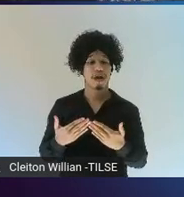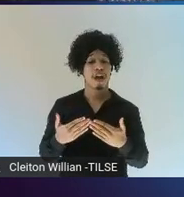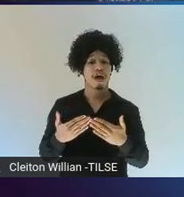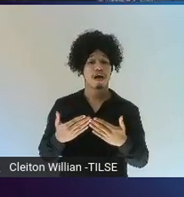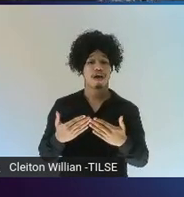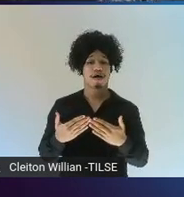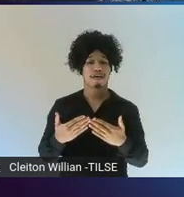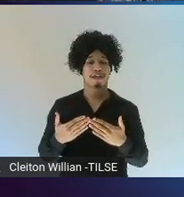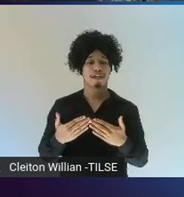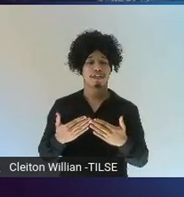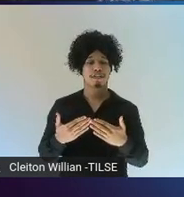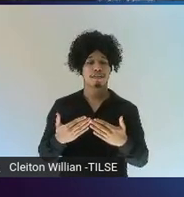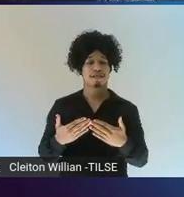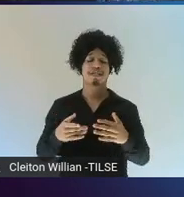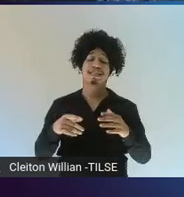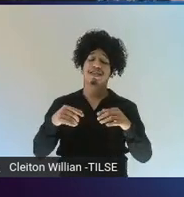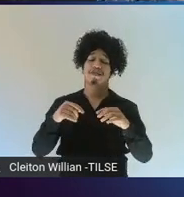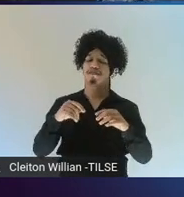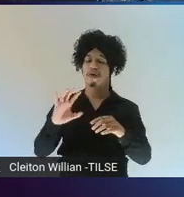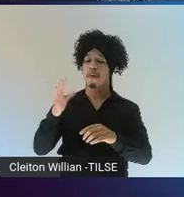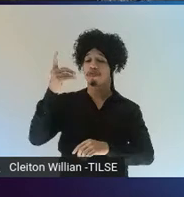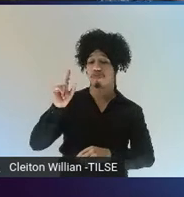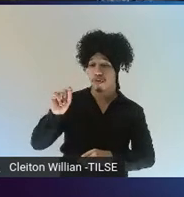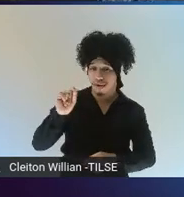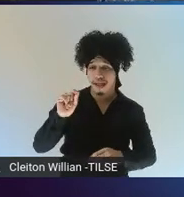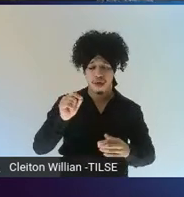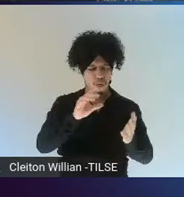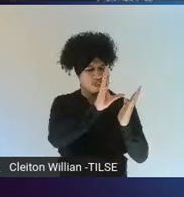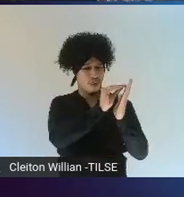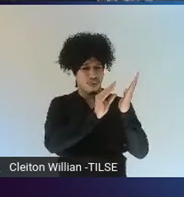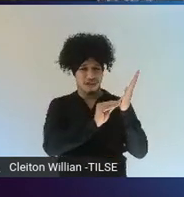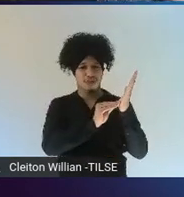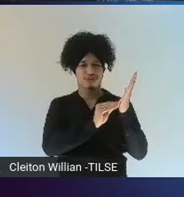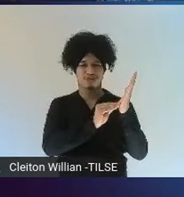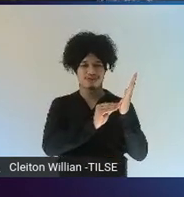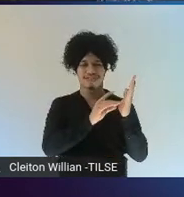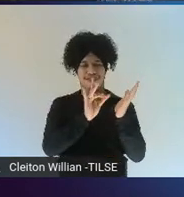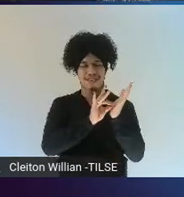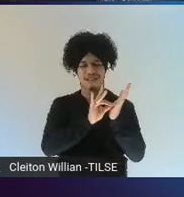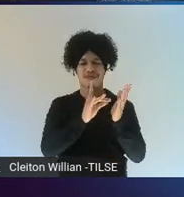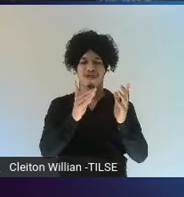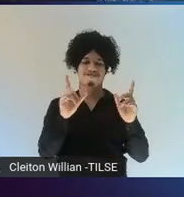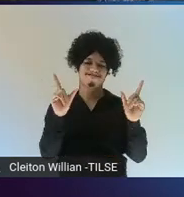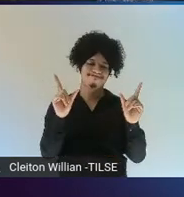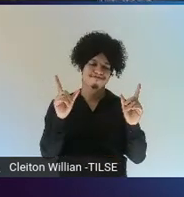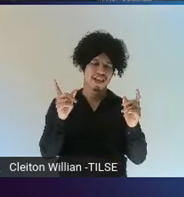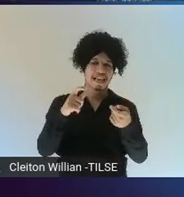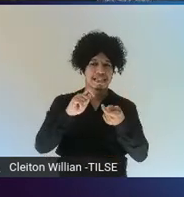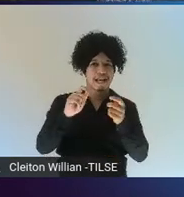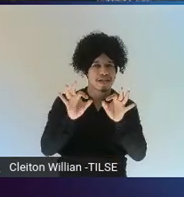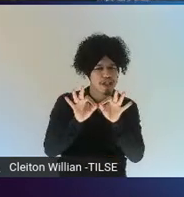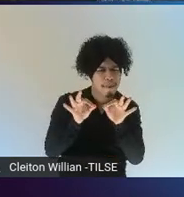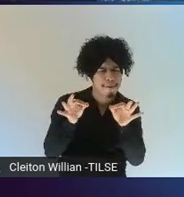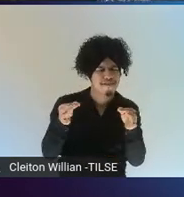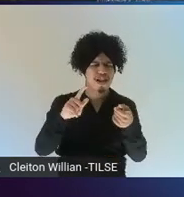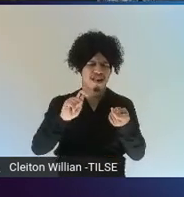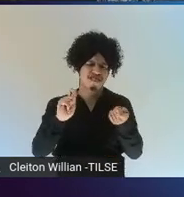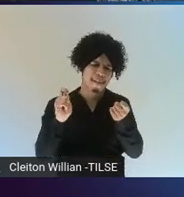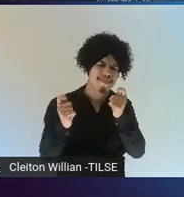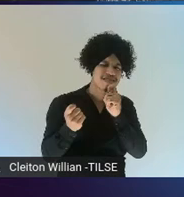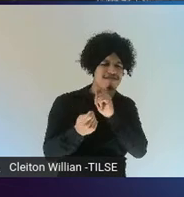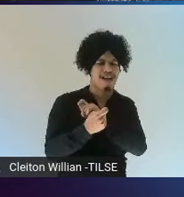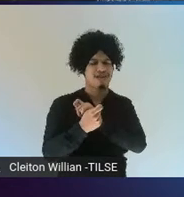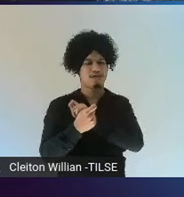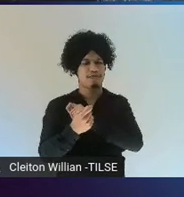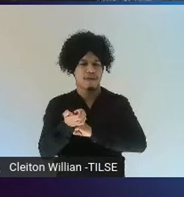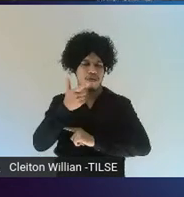the content being simplified. So, if a concern of the content teacher is that they've got to make sure that their students master these